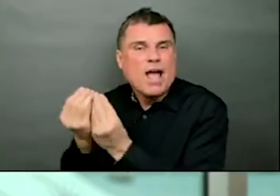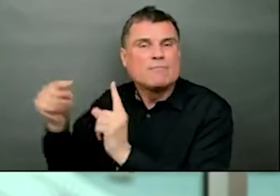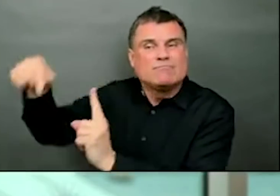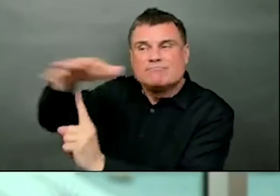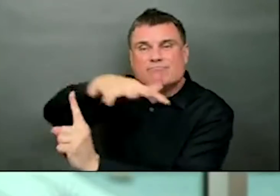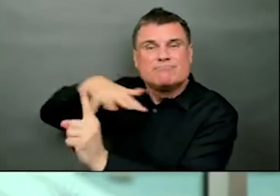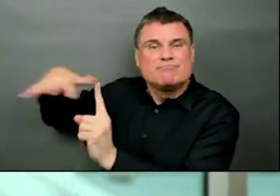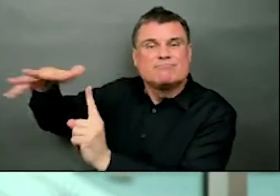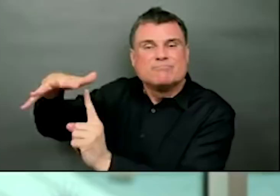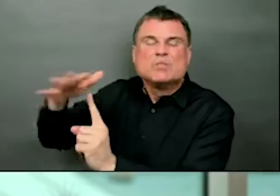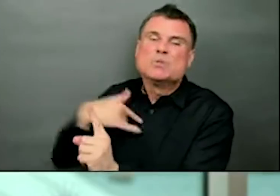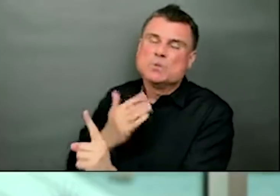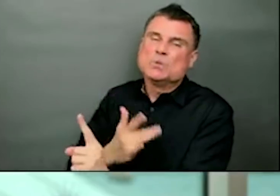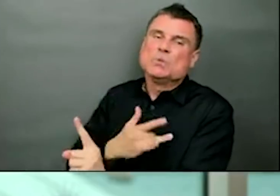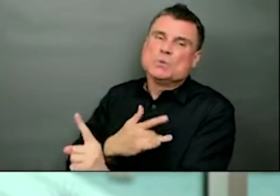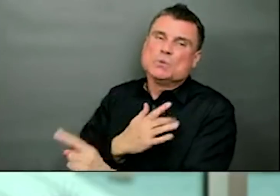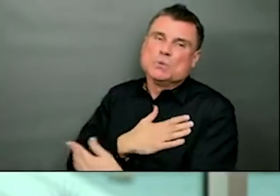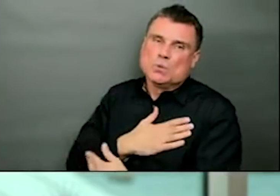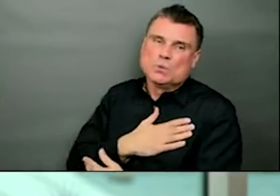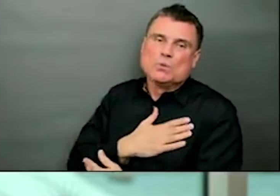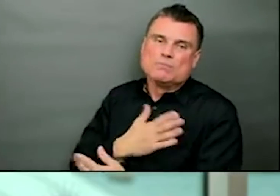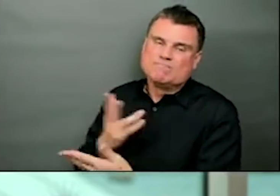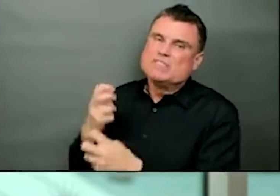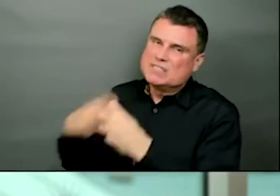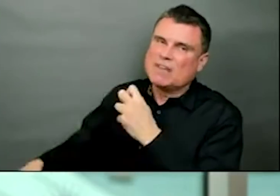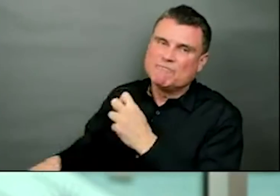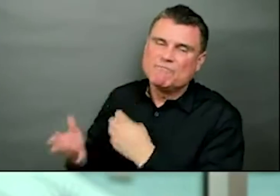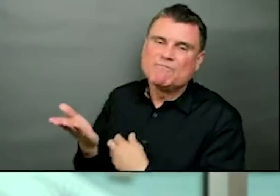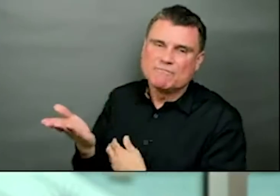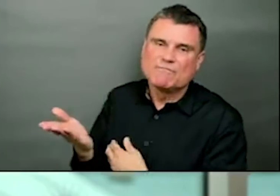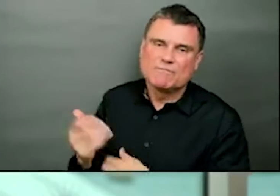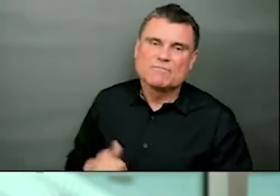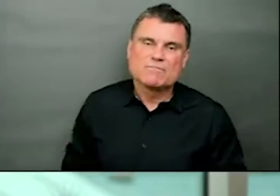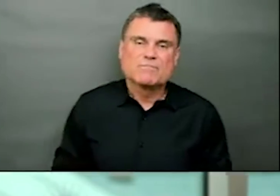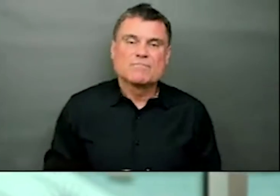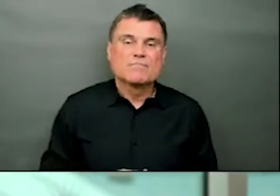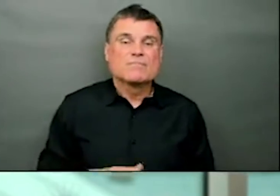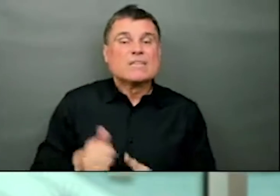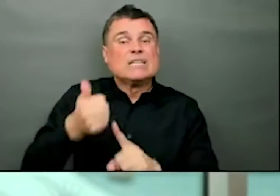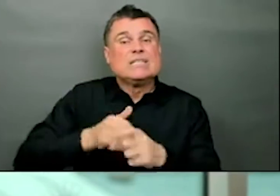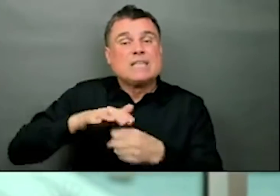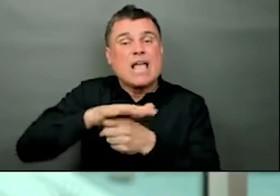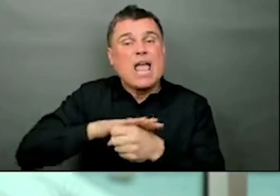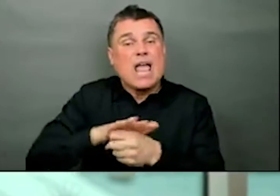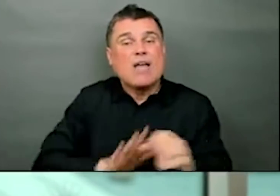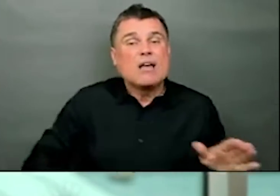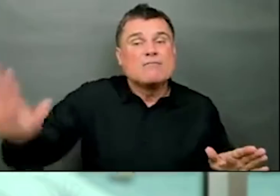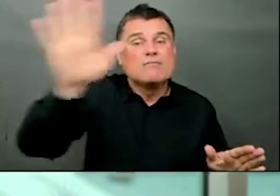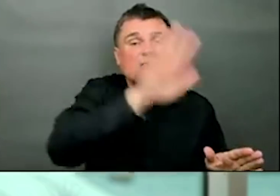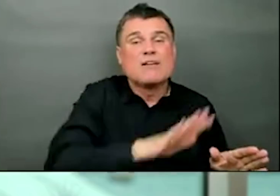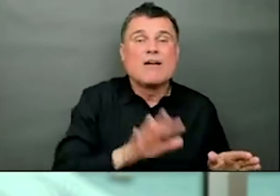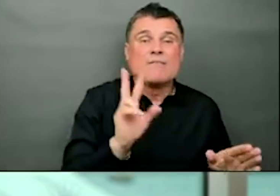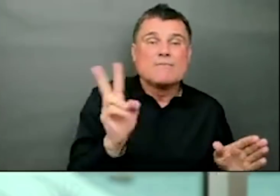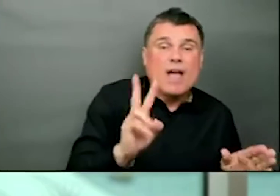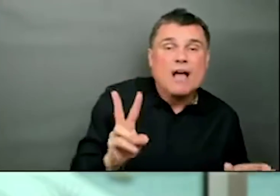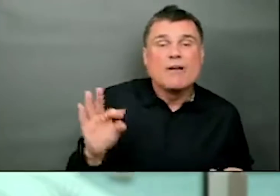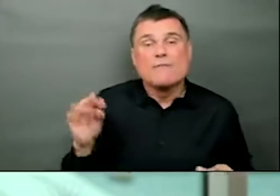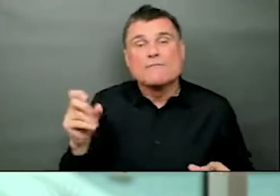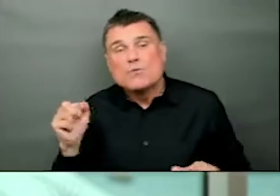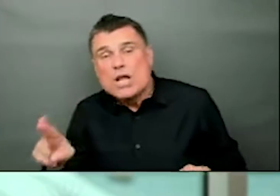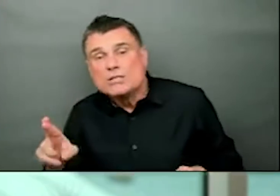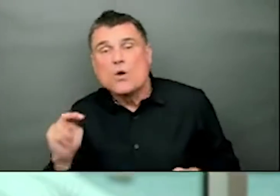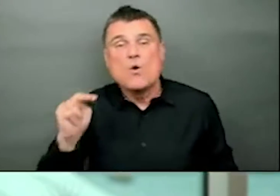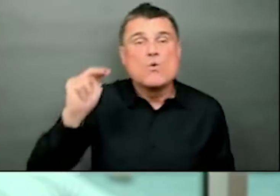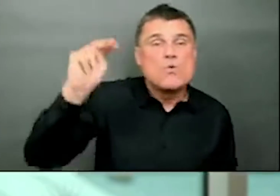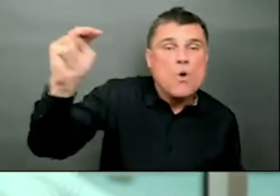Vancouver Coastal Health Authority, and three in Fraser Health. It is an extraordinary time,